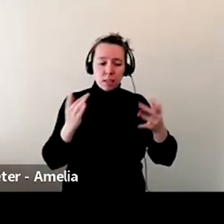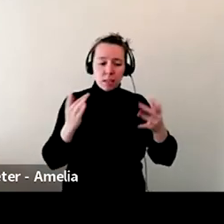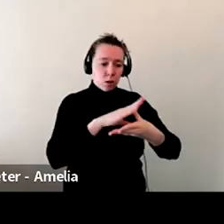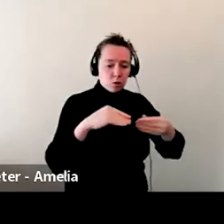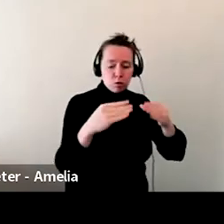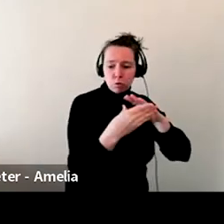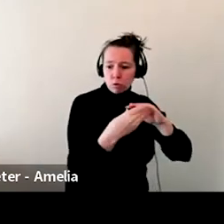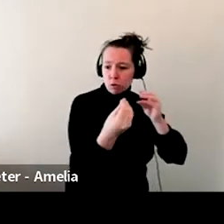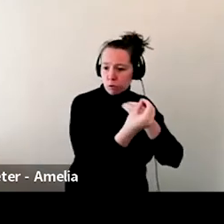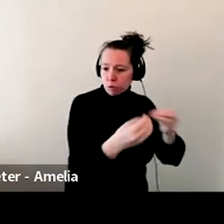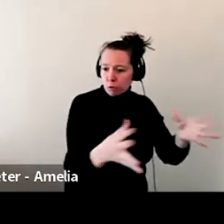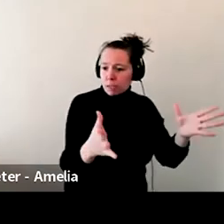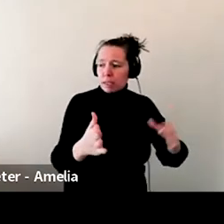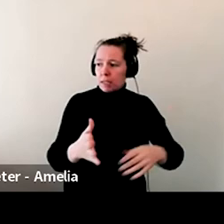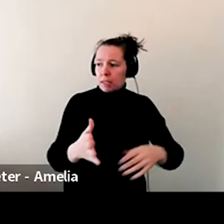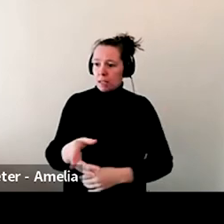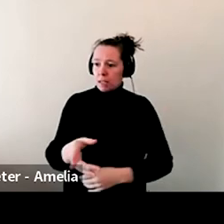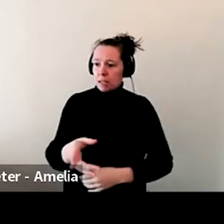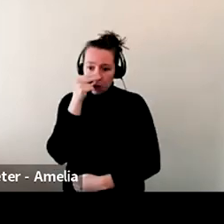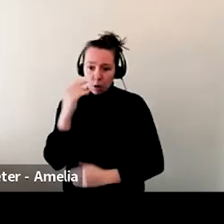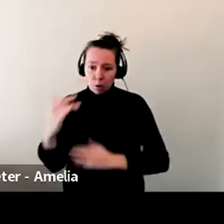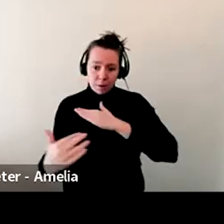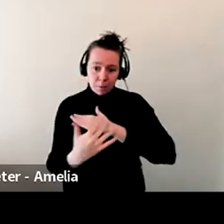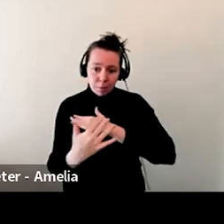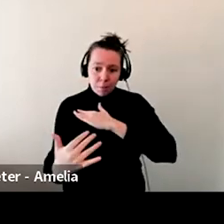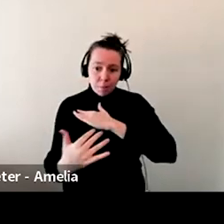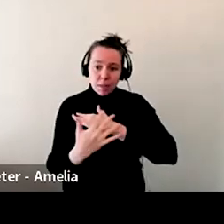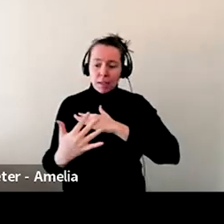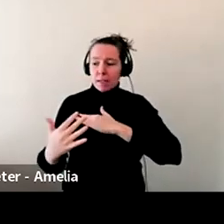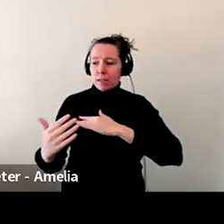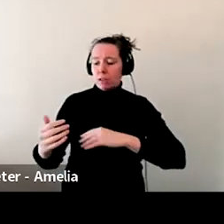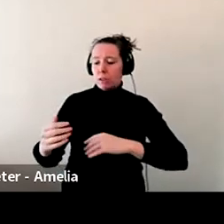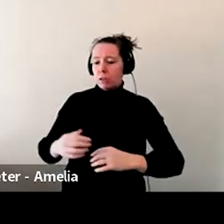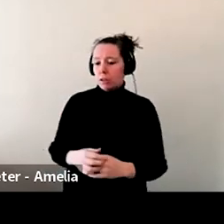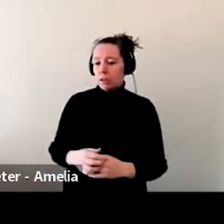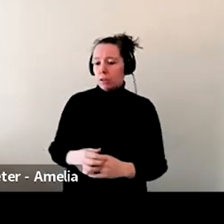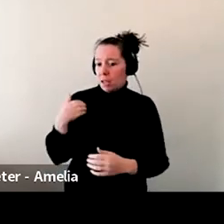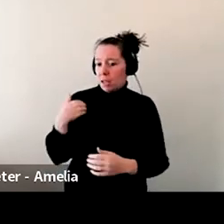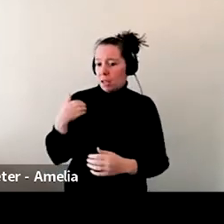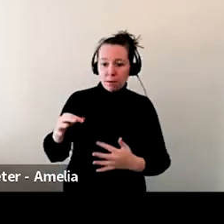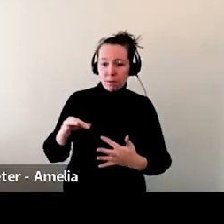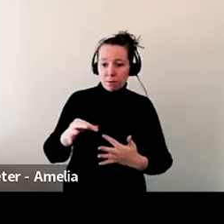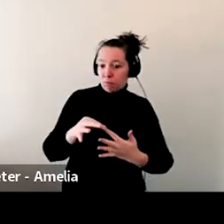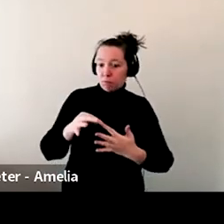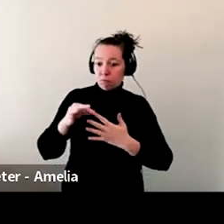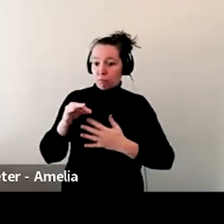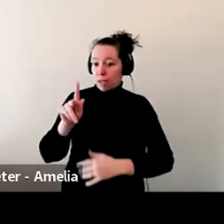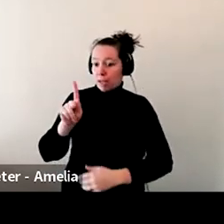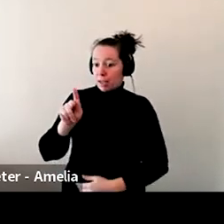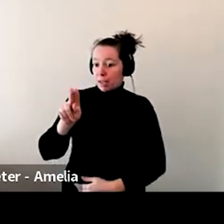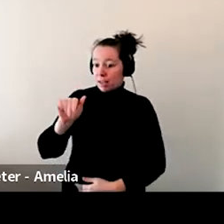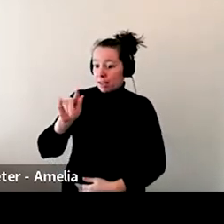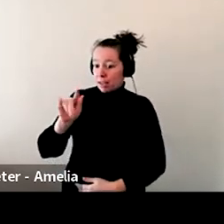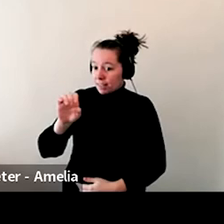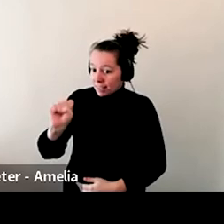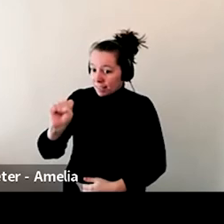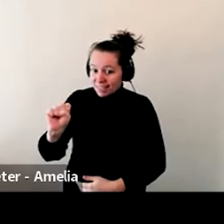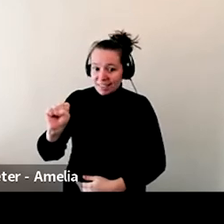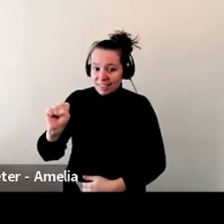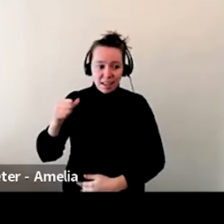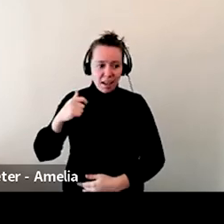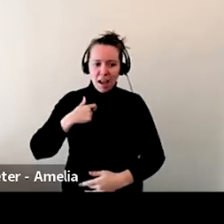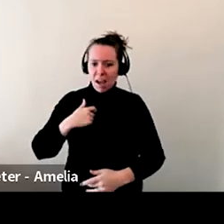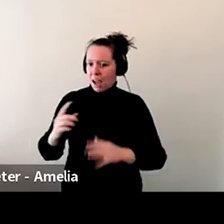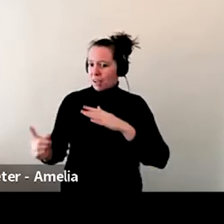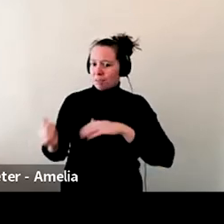two blocks from the beach. Nobody in the area sells kites. doing, I had a kite guy come and say, I will come and do a kite building